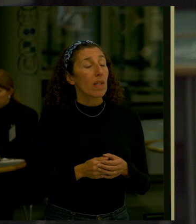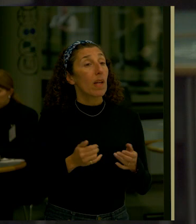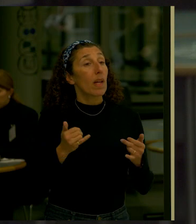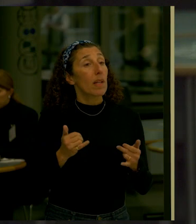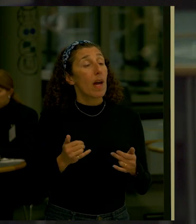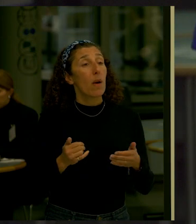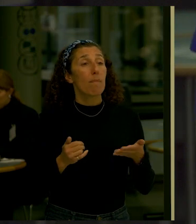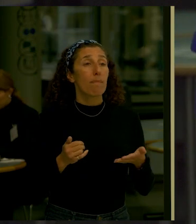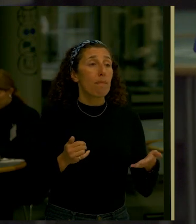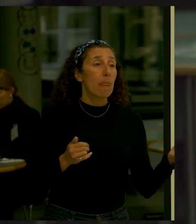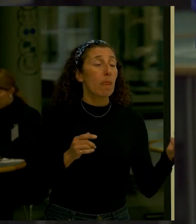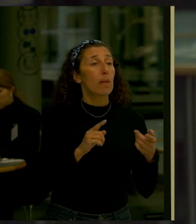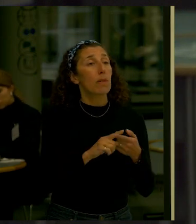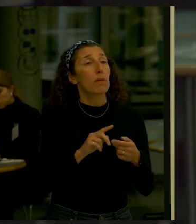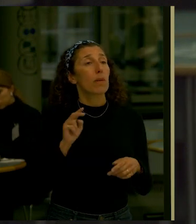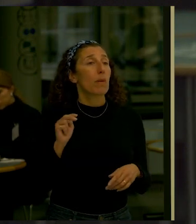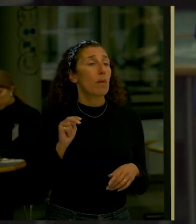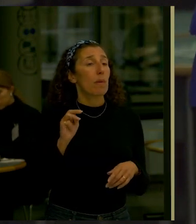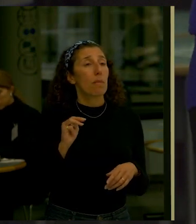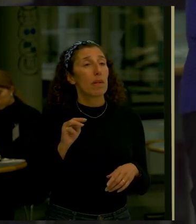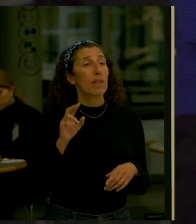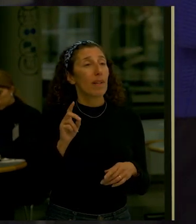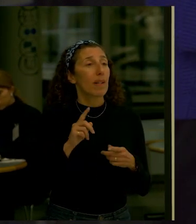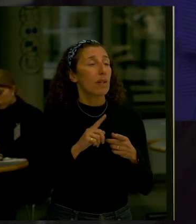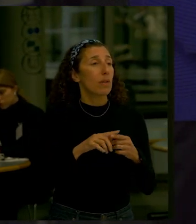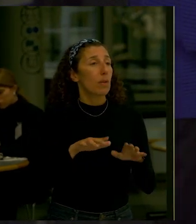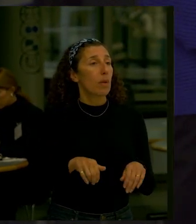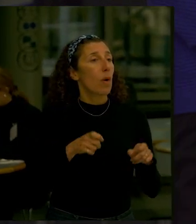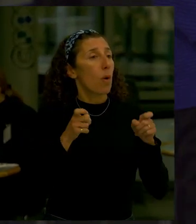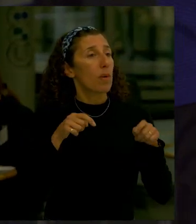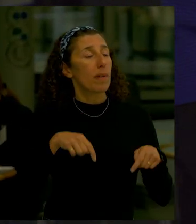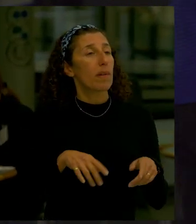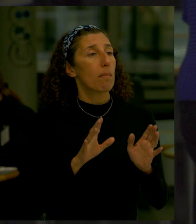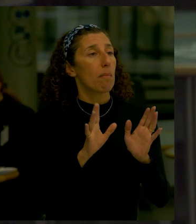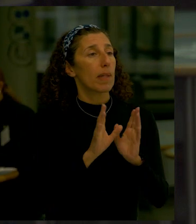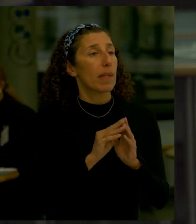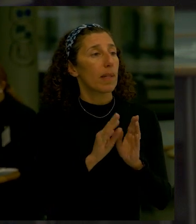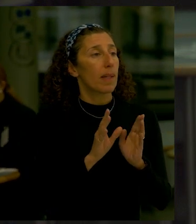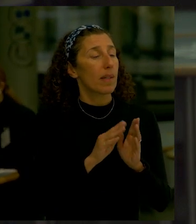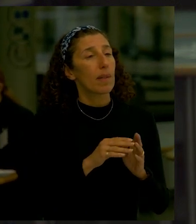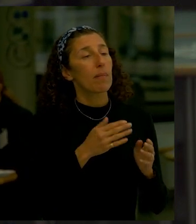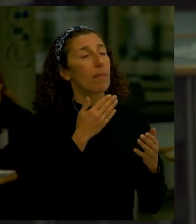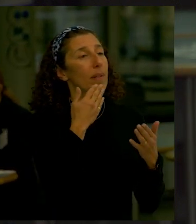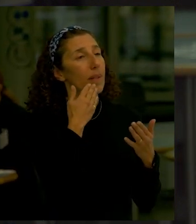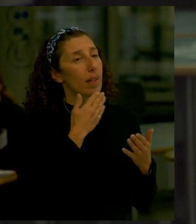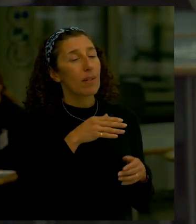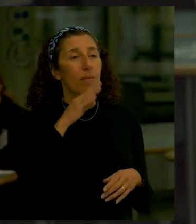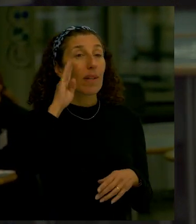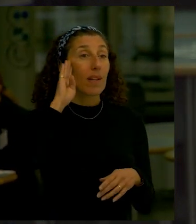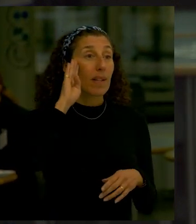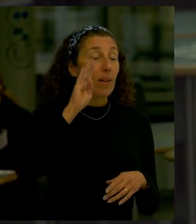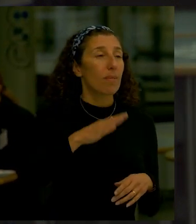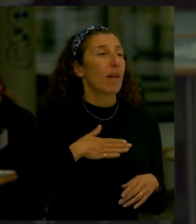over to Nora Madonna who's going to be our master of ceremonies for the evening thank you Gwen and hi everybody